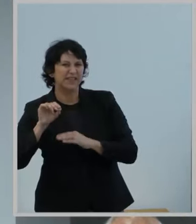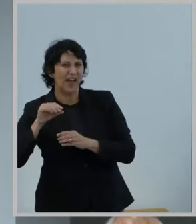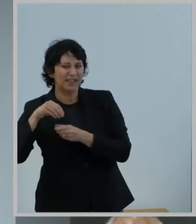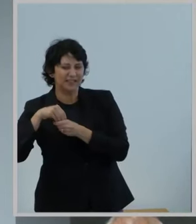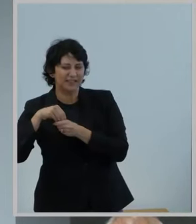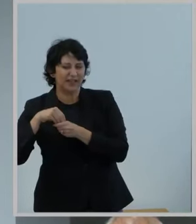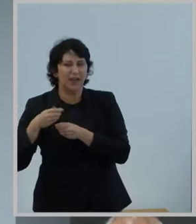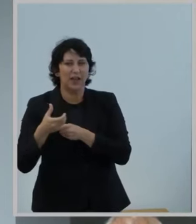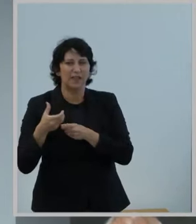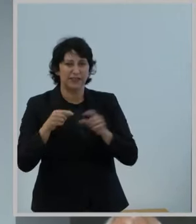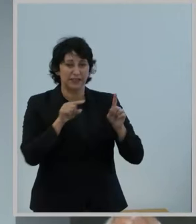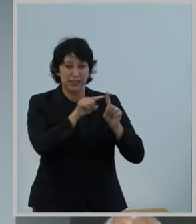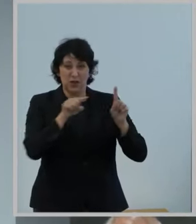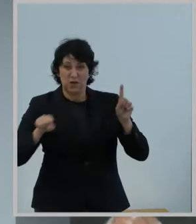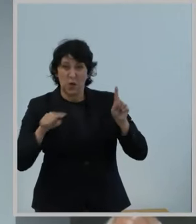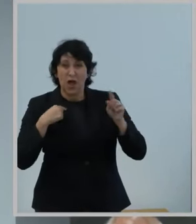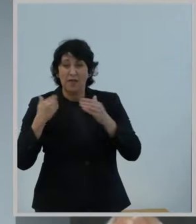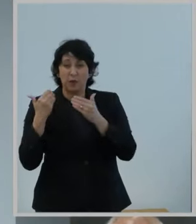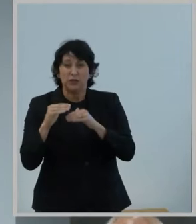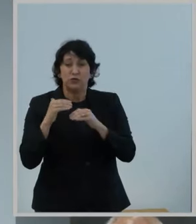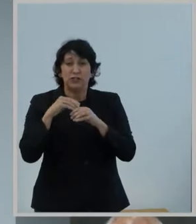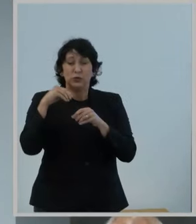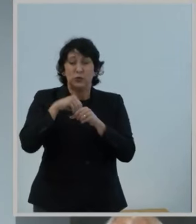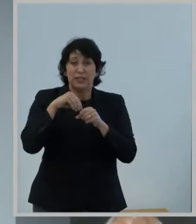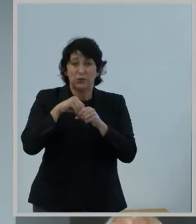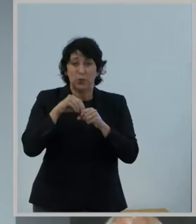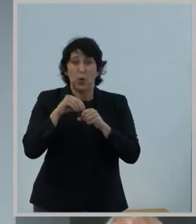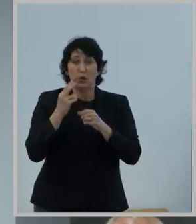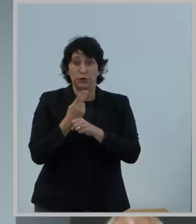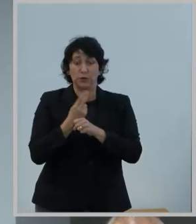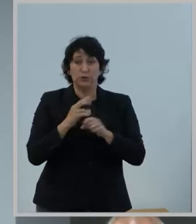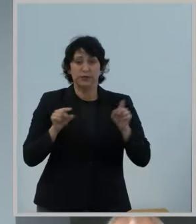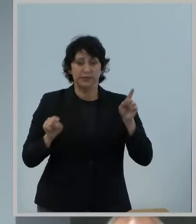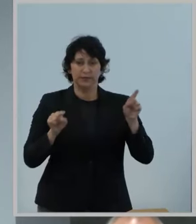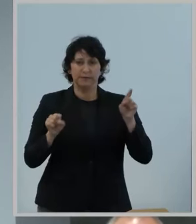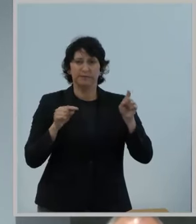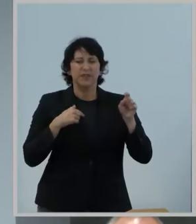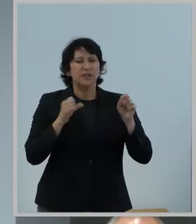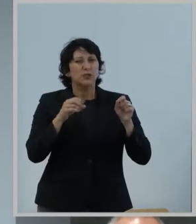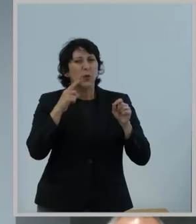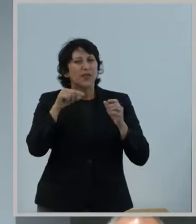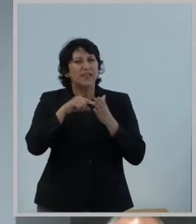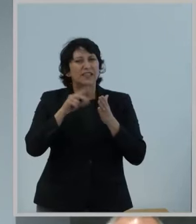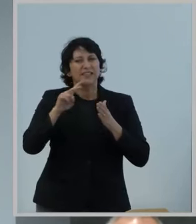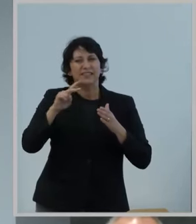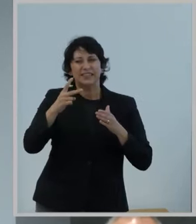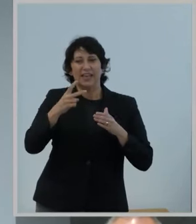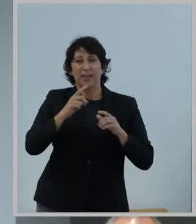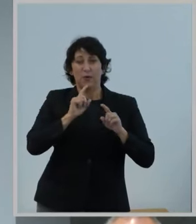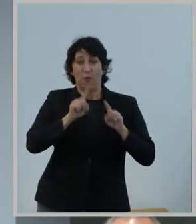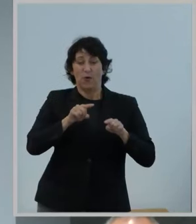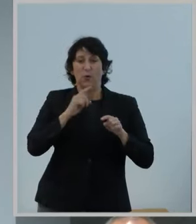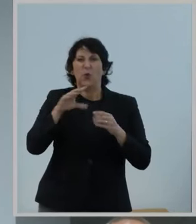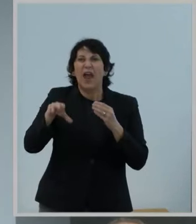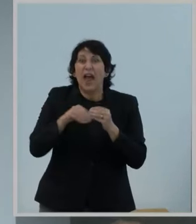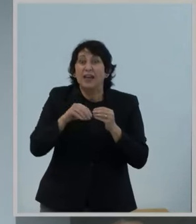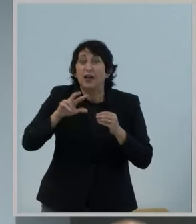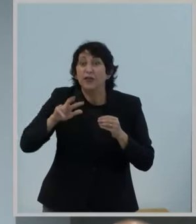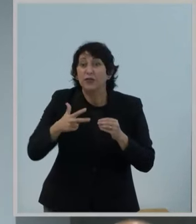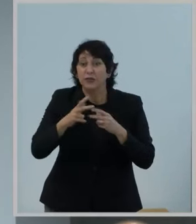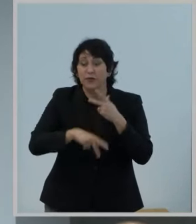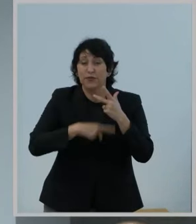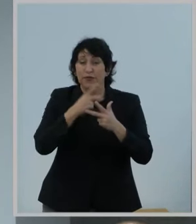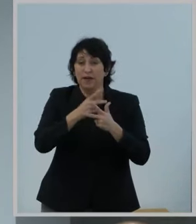standard power devices and are restricted to indoor use. In this second report and order, we add a third type of